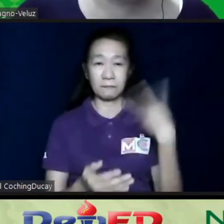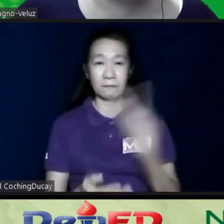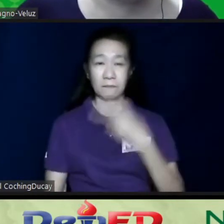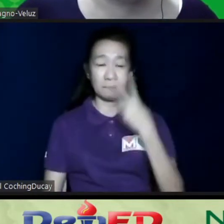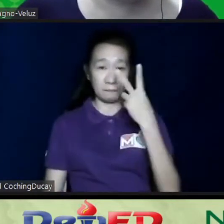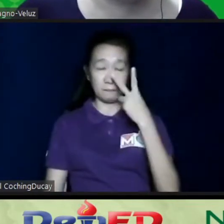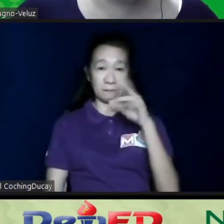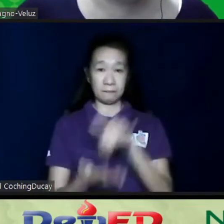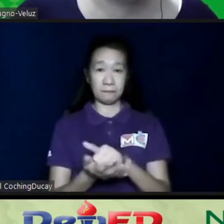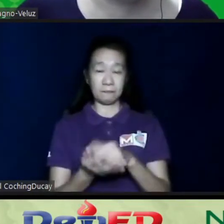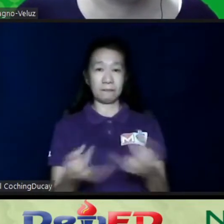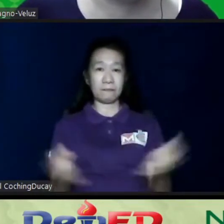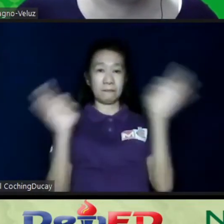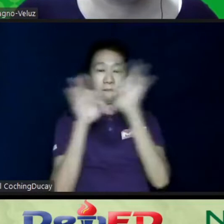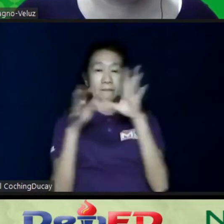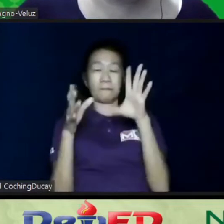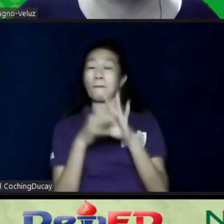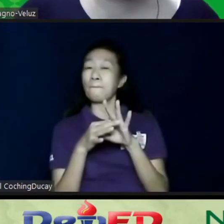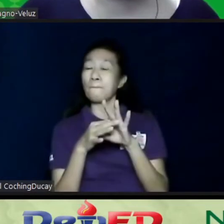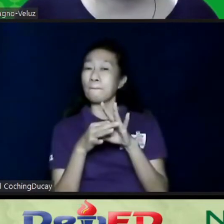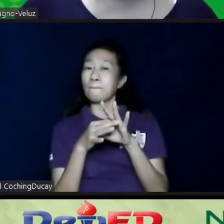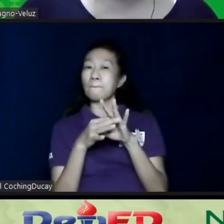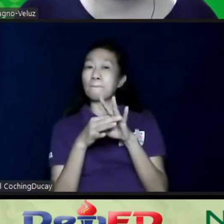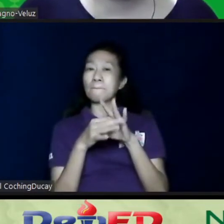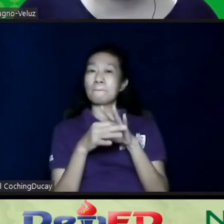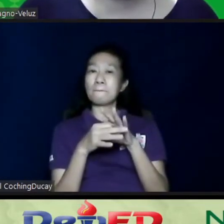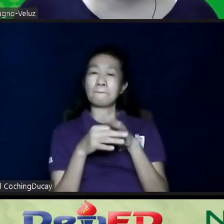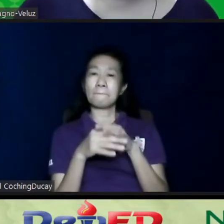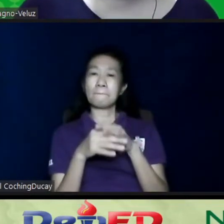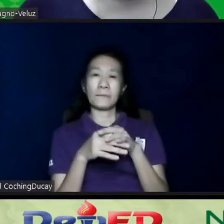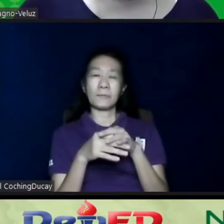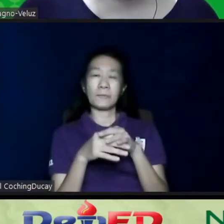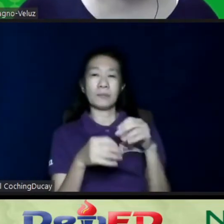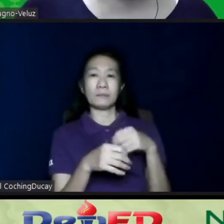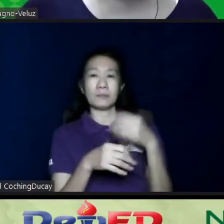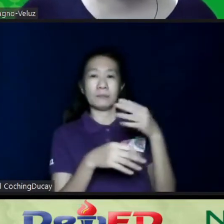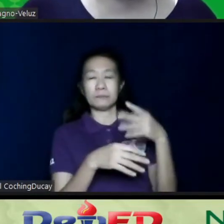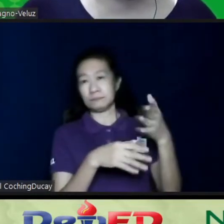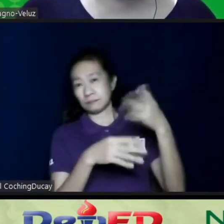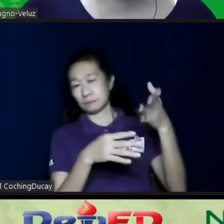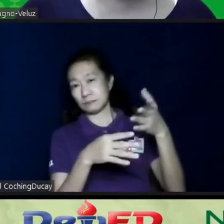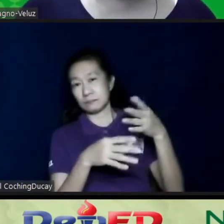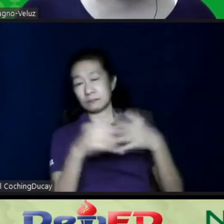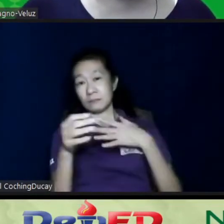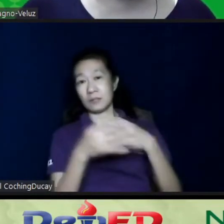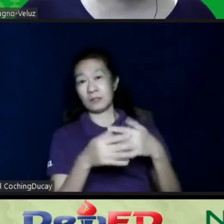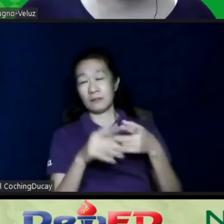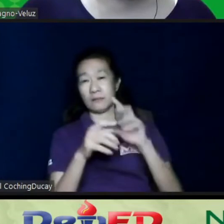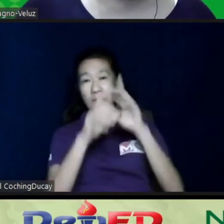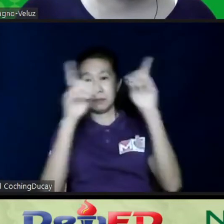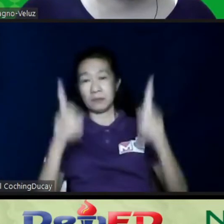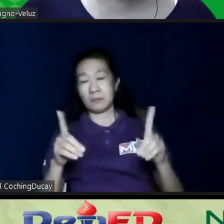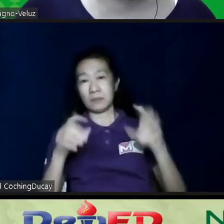kahalagahan nung pag-streamline ng mga servisyo po natin. Although we are from the Depth-Ed, hindi po yung